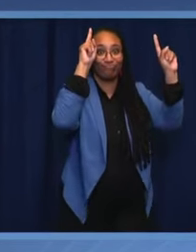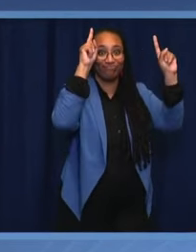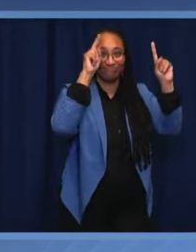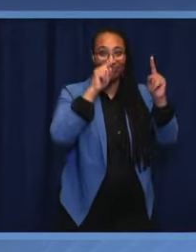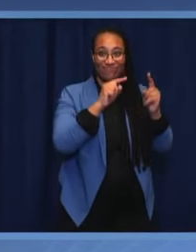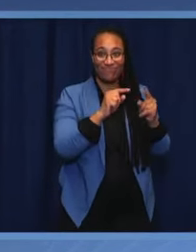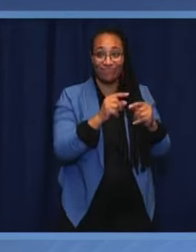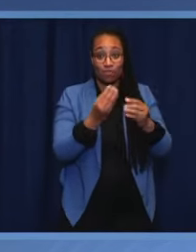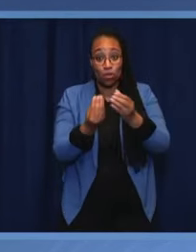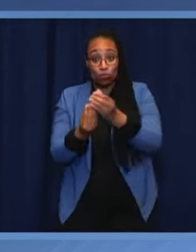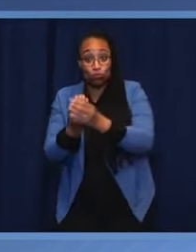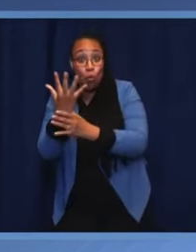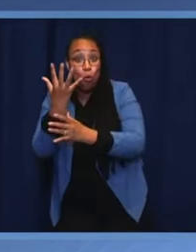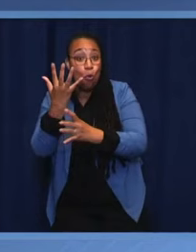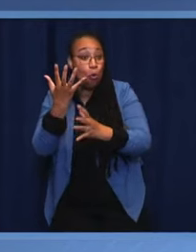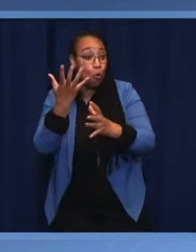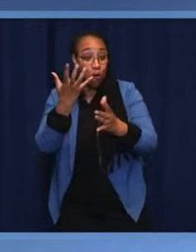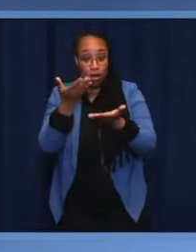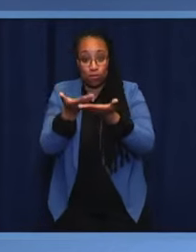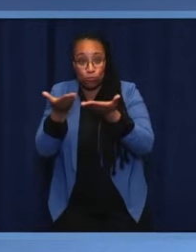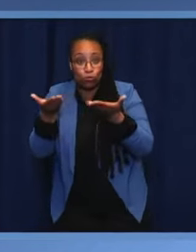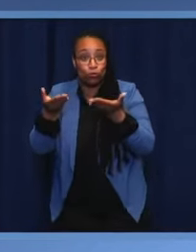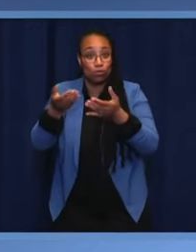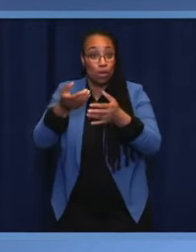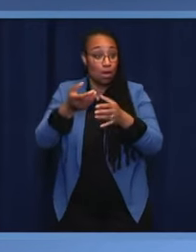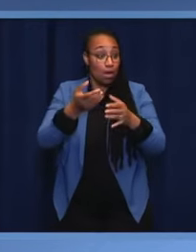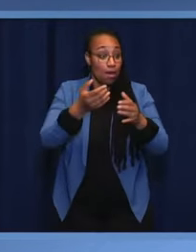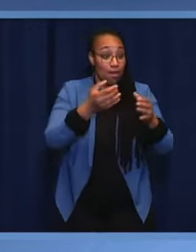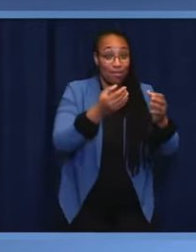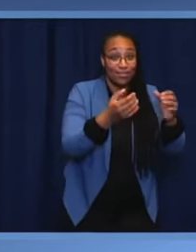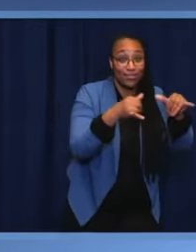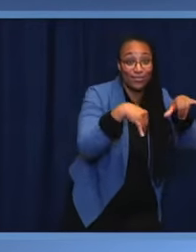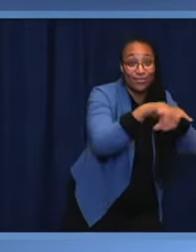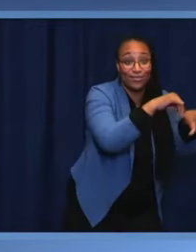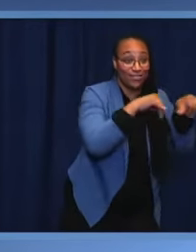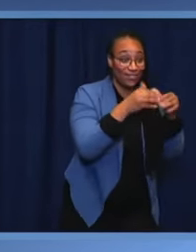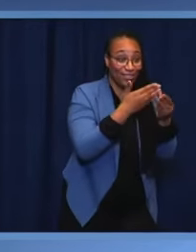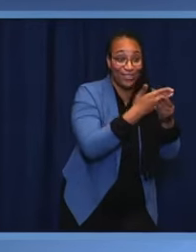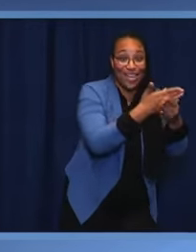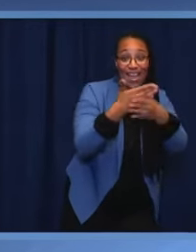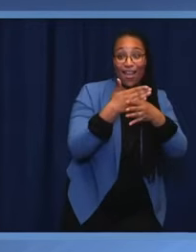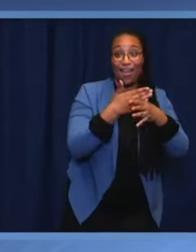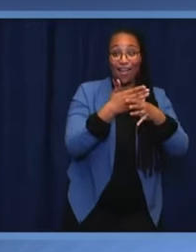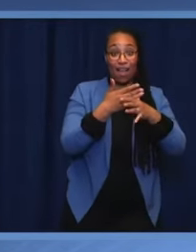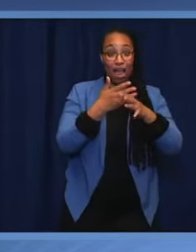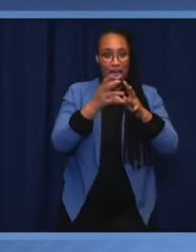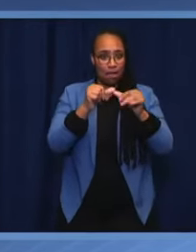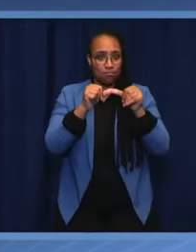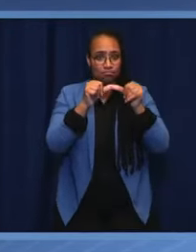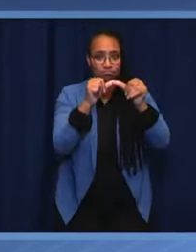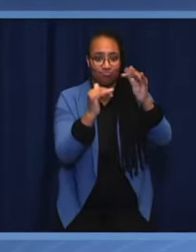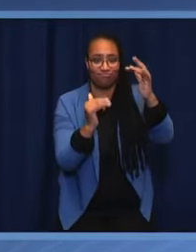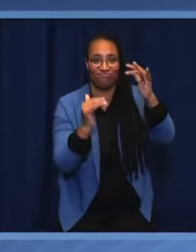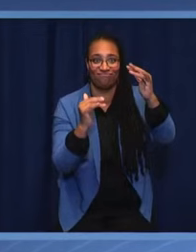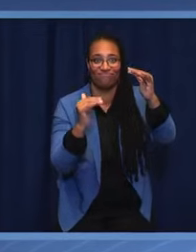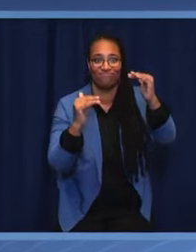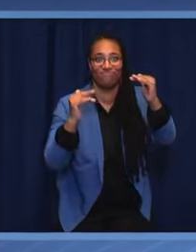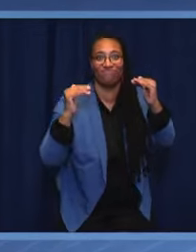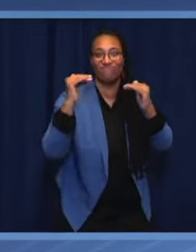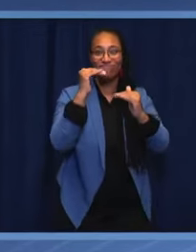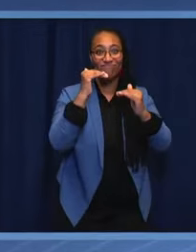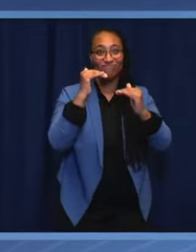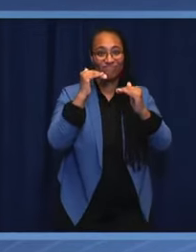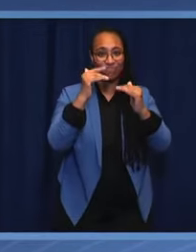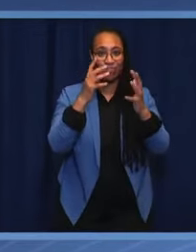prosperity, unfolding justice and upholding it as well, strengthening our institutions, taking global challenges,